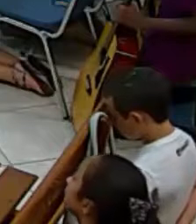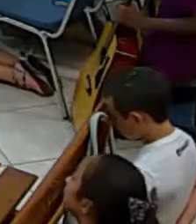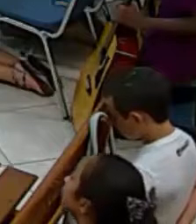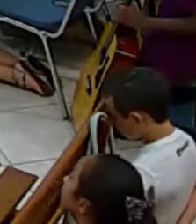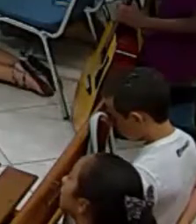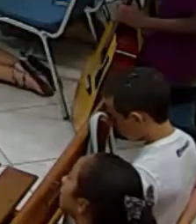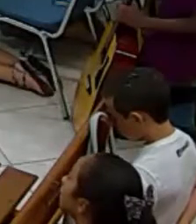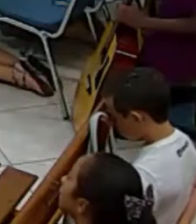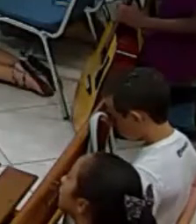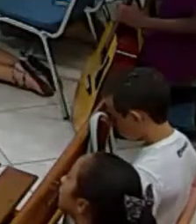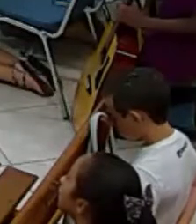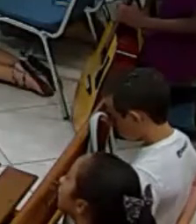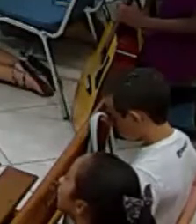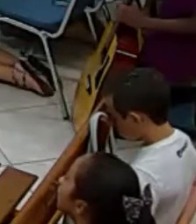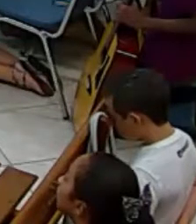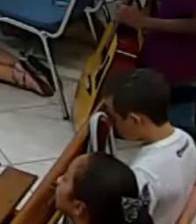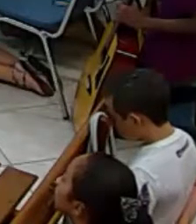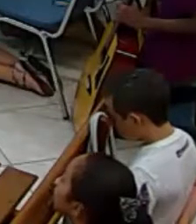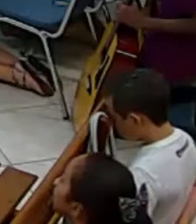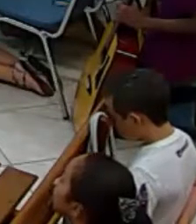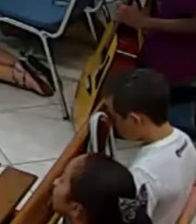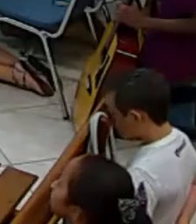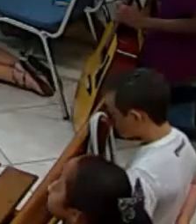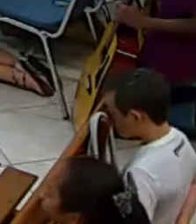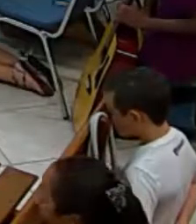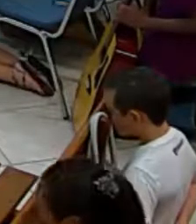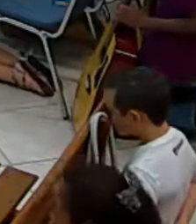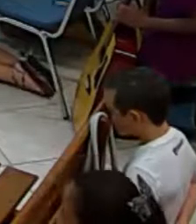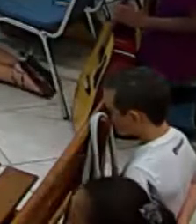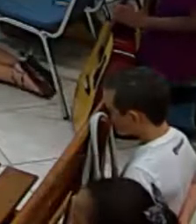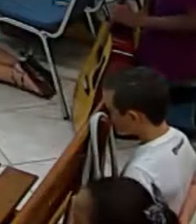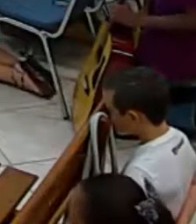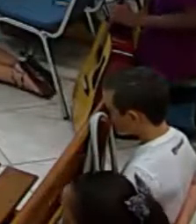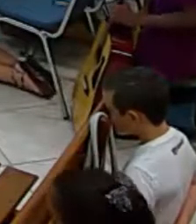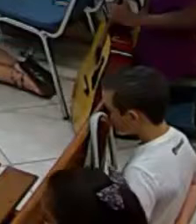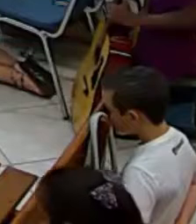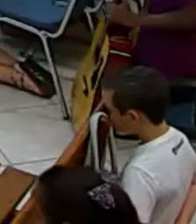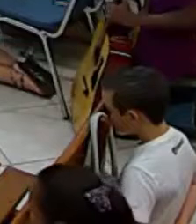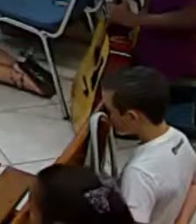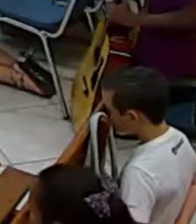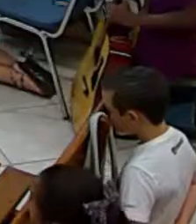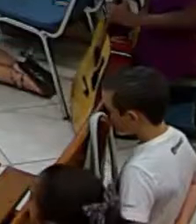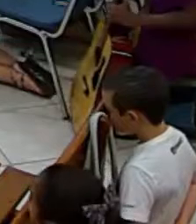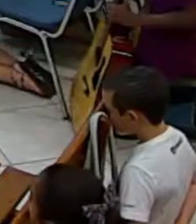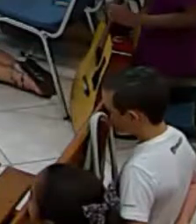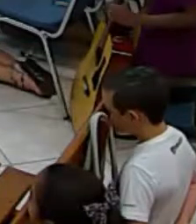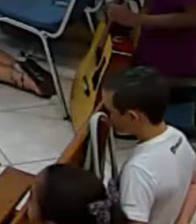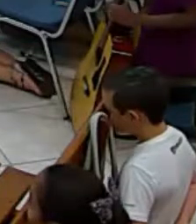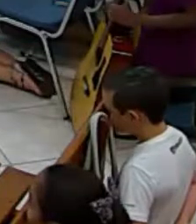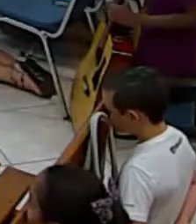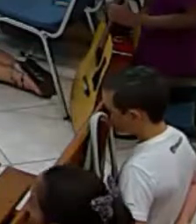We're frustrated in your presence, in the children, in the adolescents, in the intermediary.